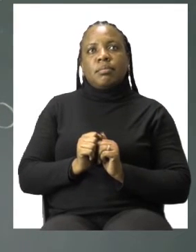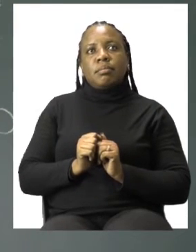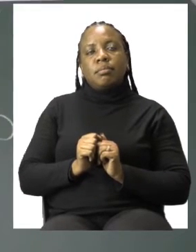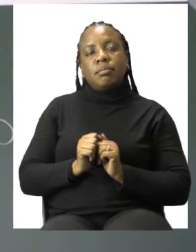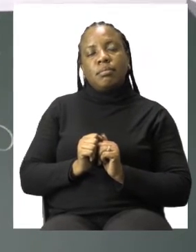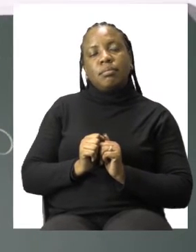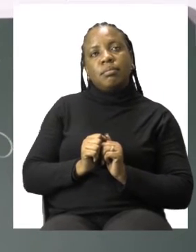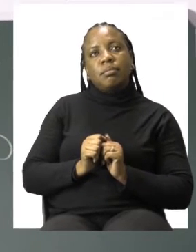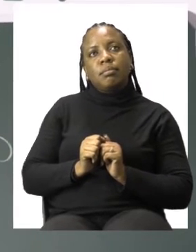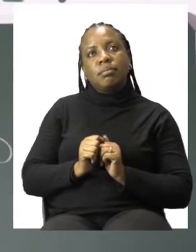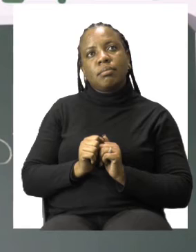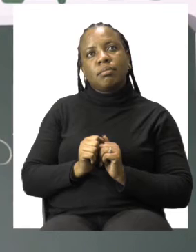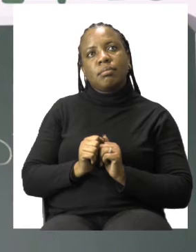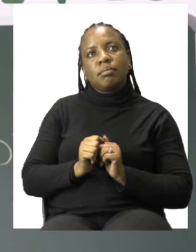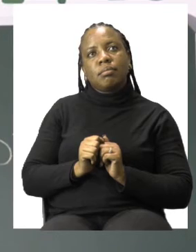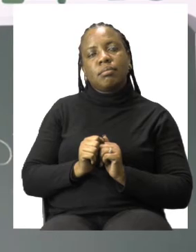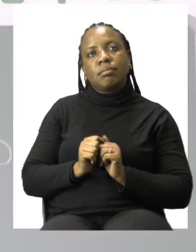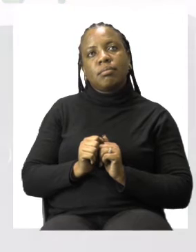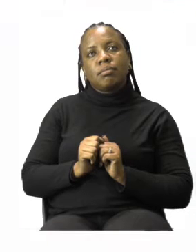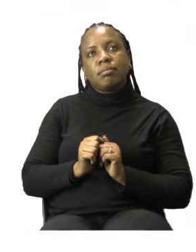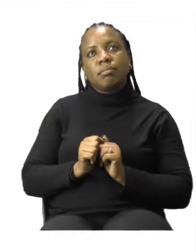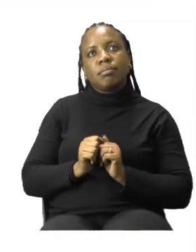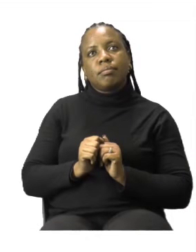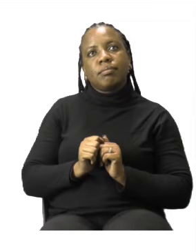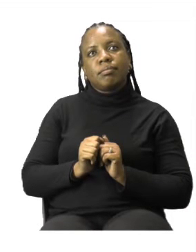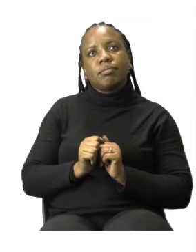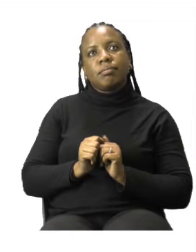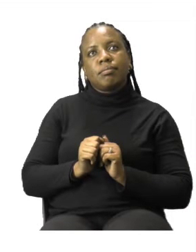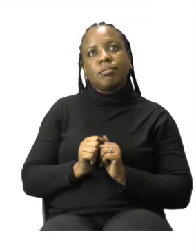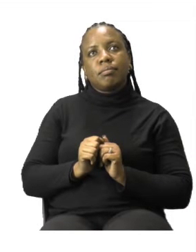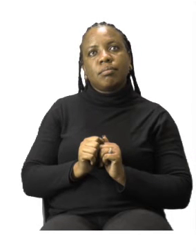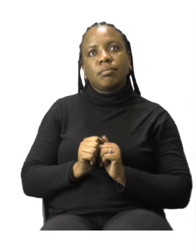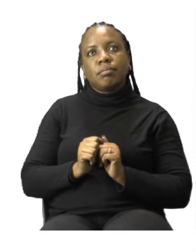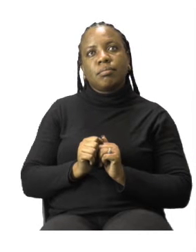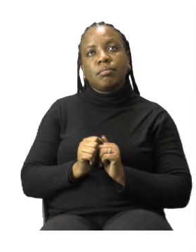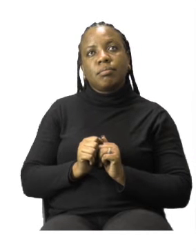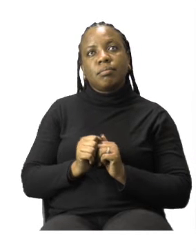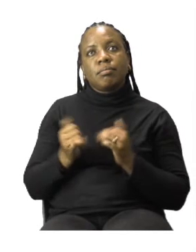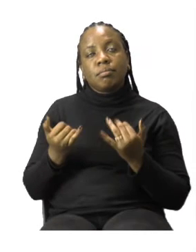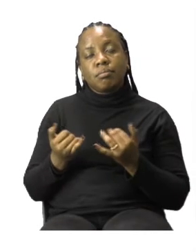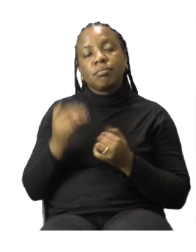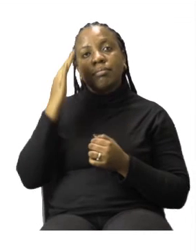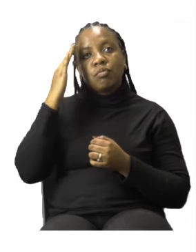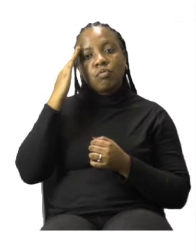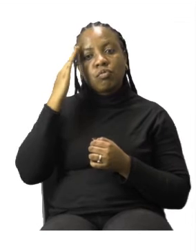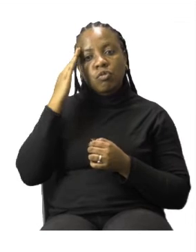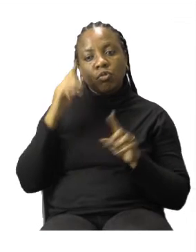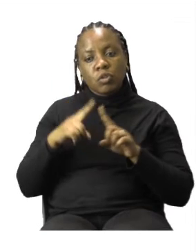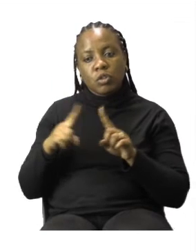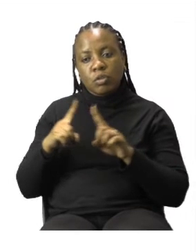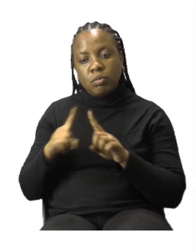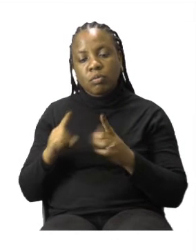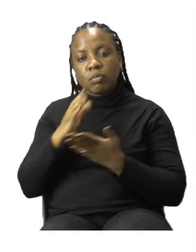and take a look at what they would like us to do. So now that we know the parts of a clock, we are